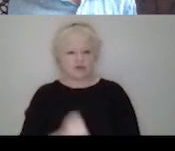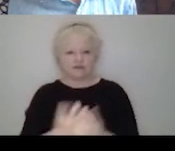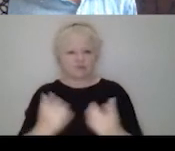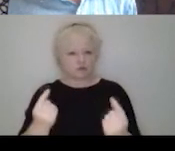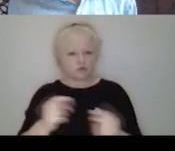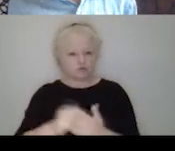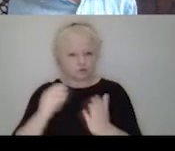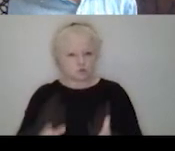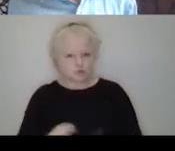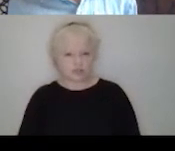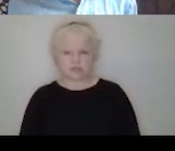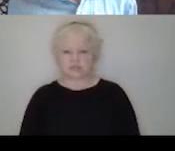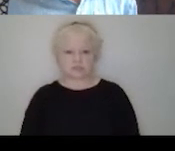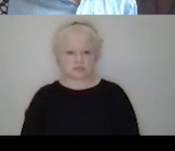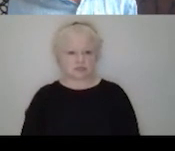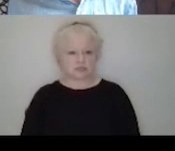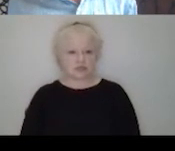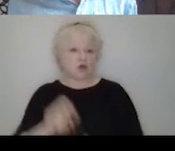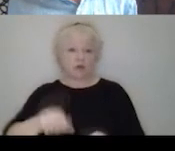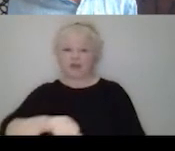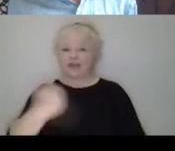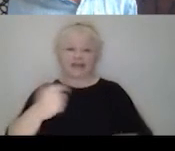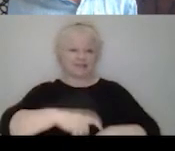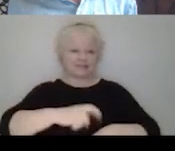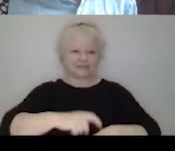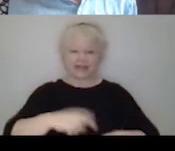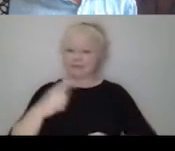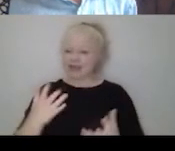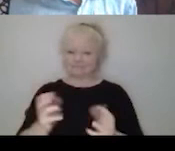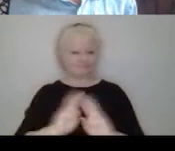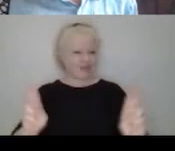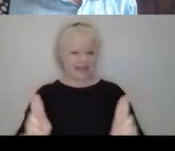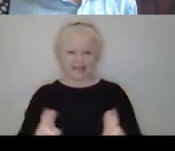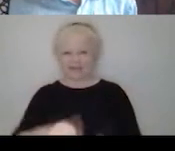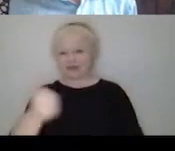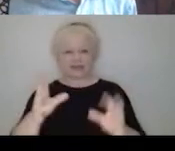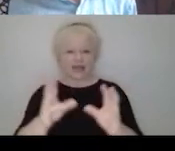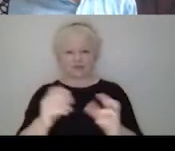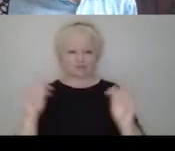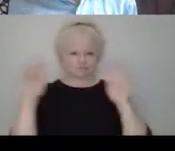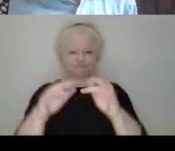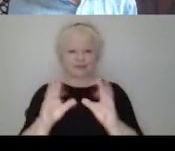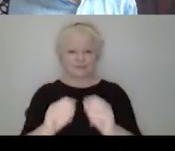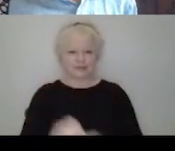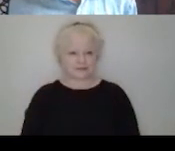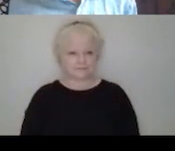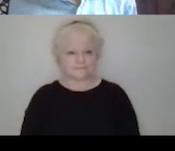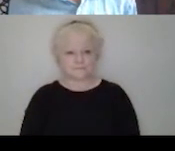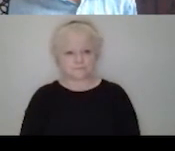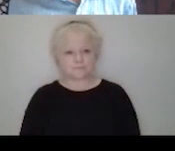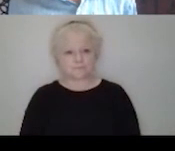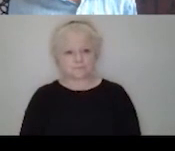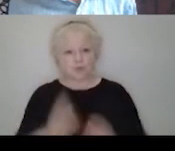students. Um, students keep going. We could do another one of these. I'm all for it. And, and guys, I hope you guys find, um, new